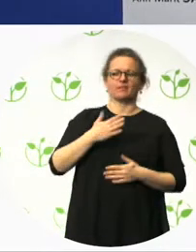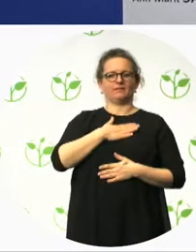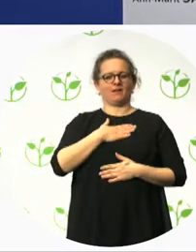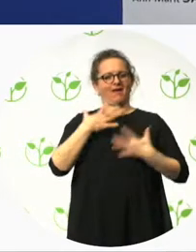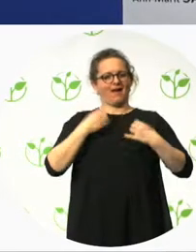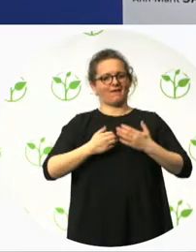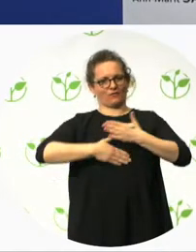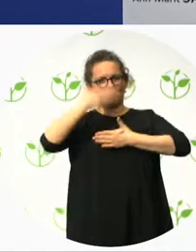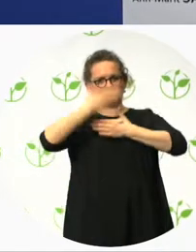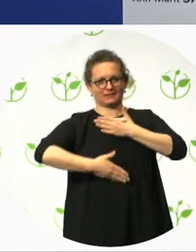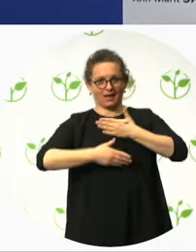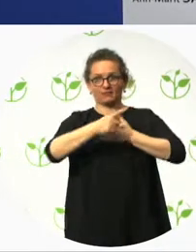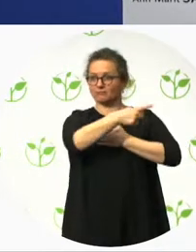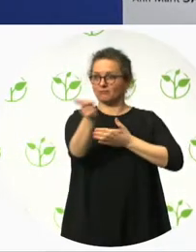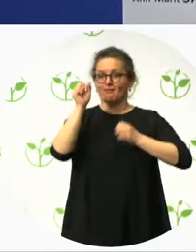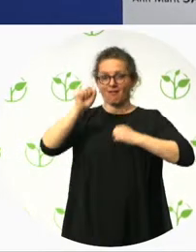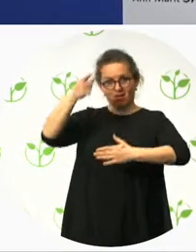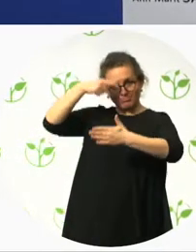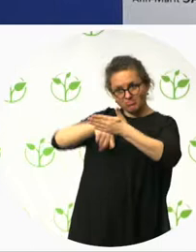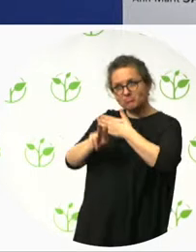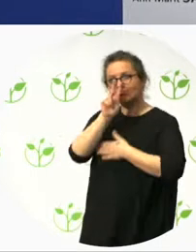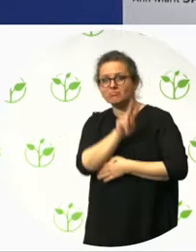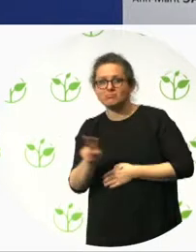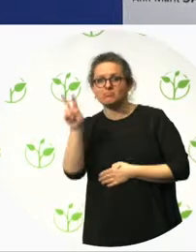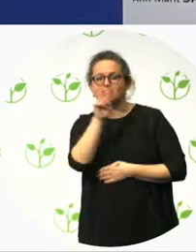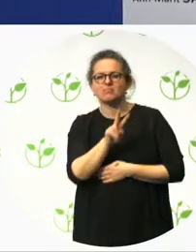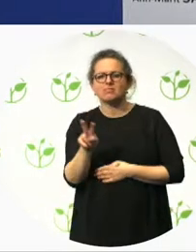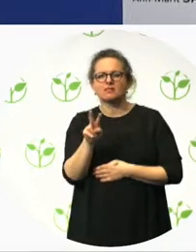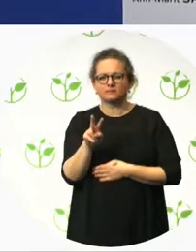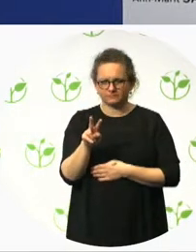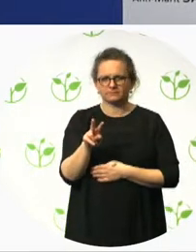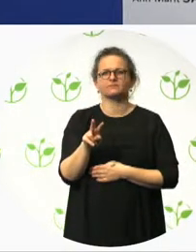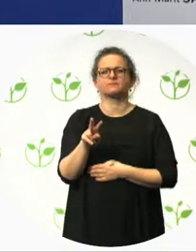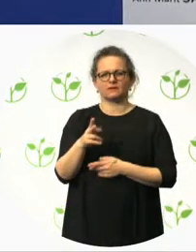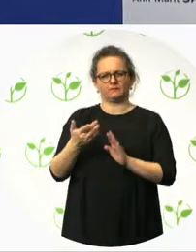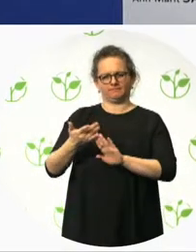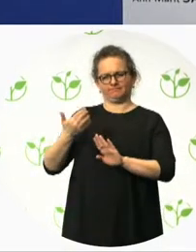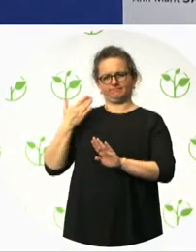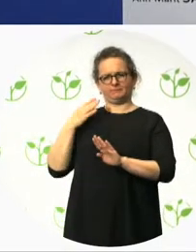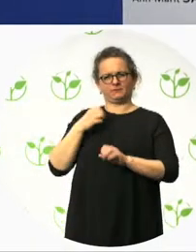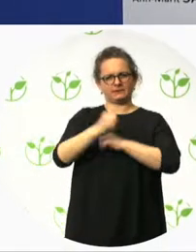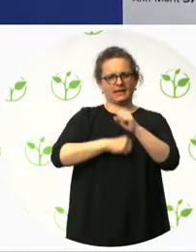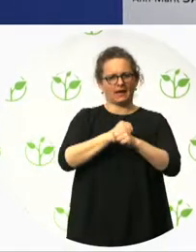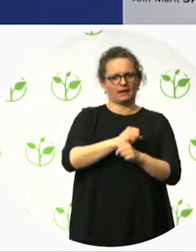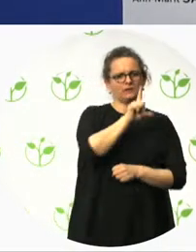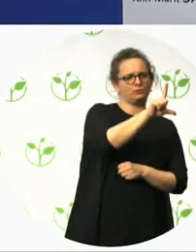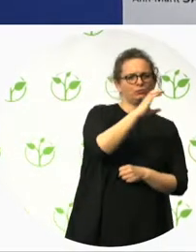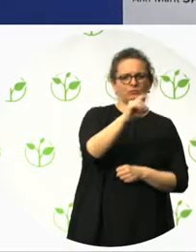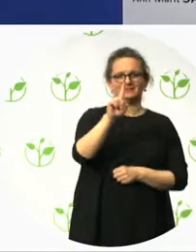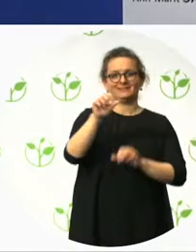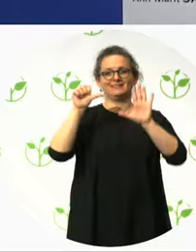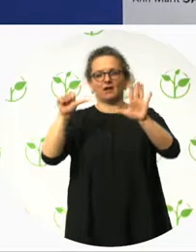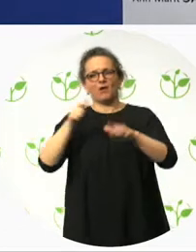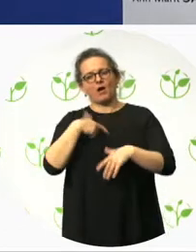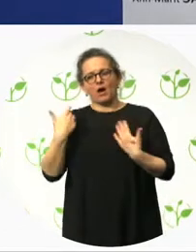We were very fortunate in 2016 to be here, and Ambassador Galeas